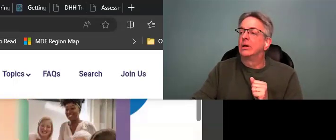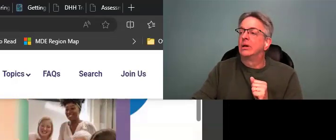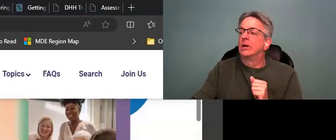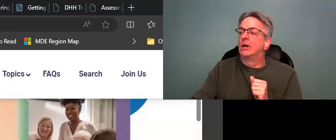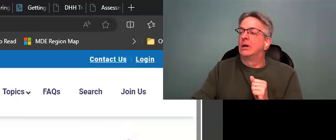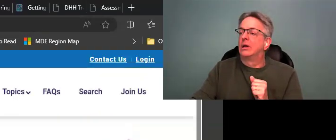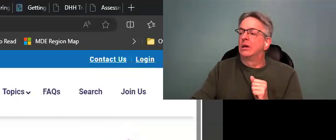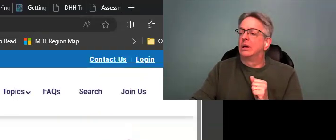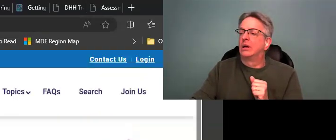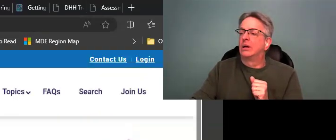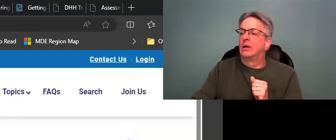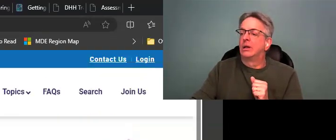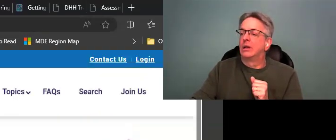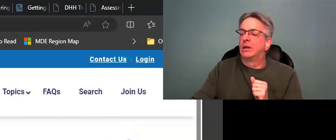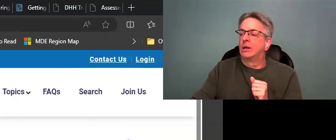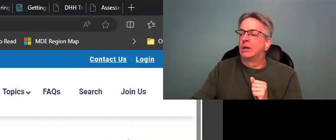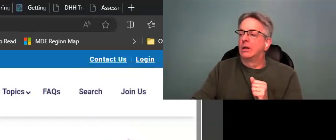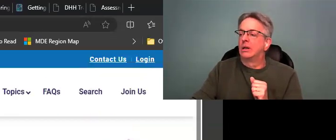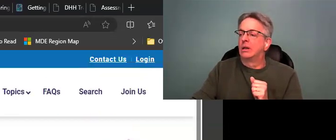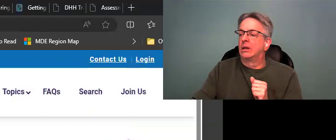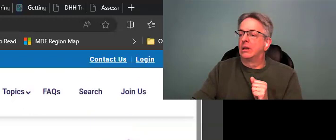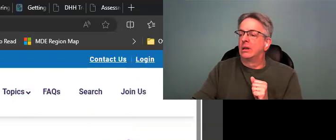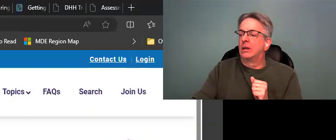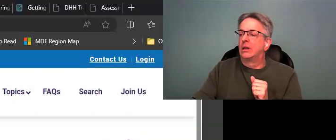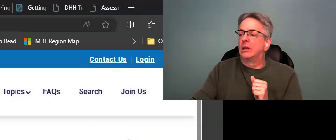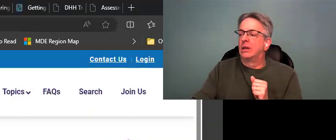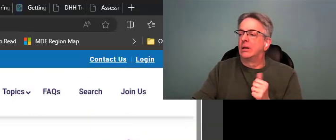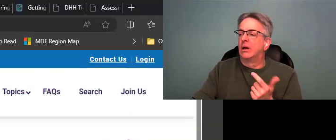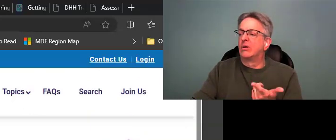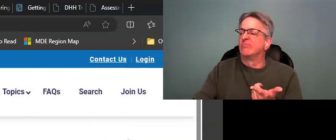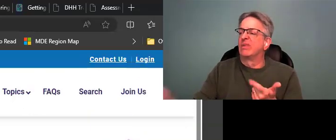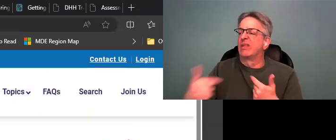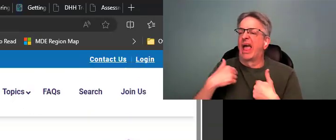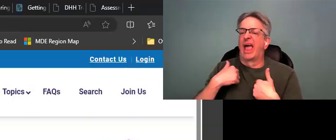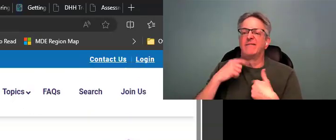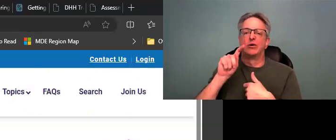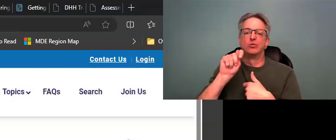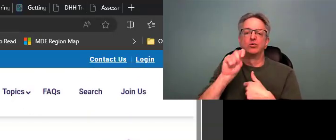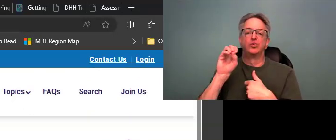deaf and hard of hearing, this is a great resource to look at the NTACT because it covers all disabilities.